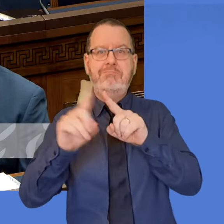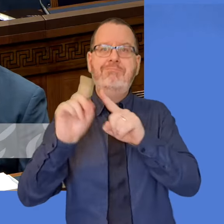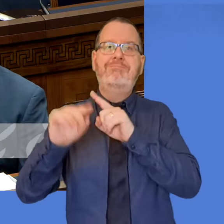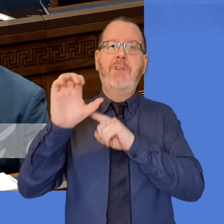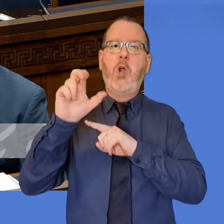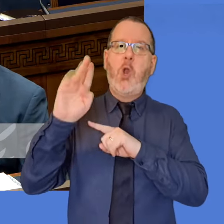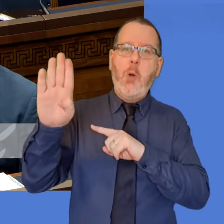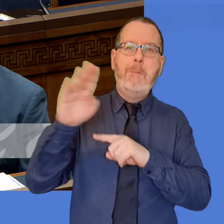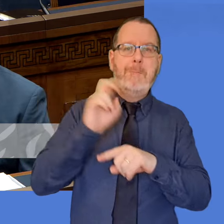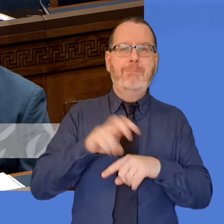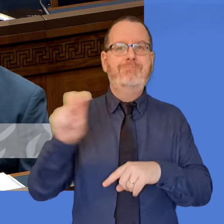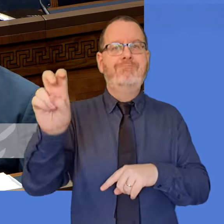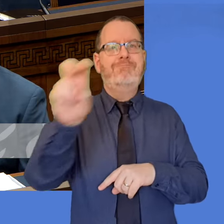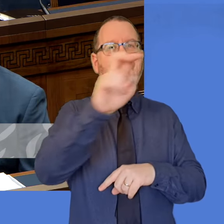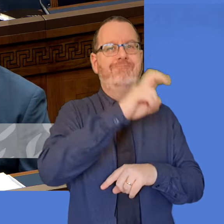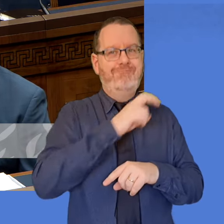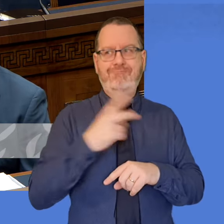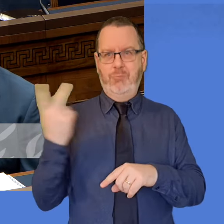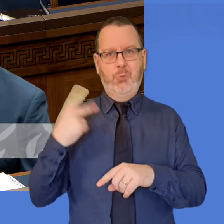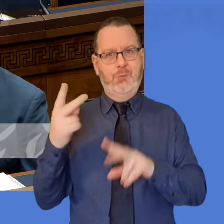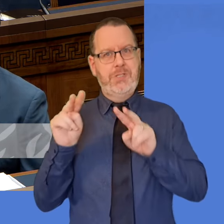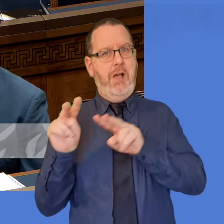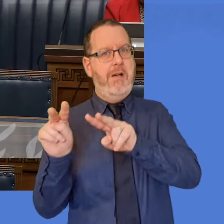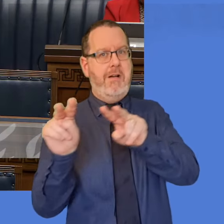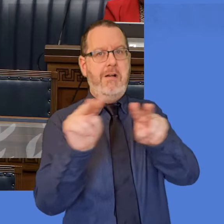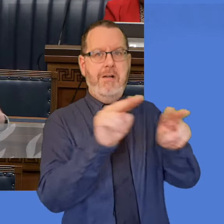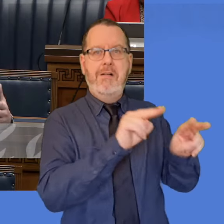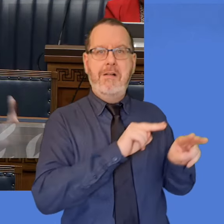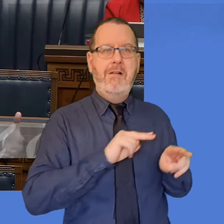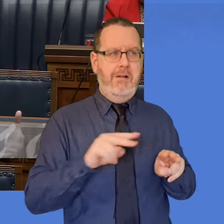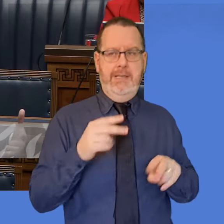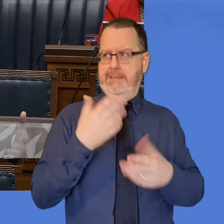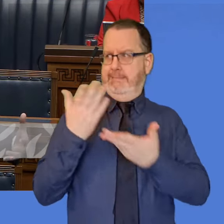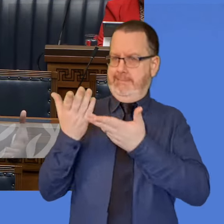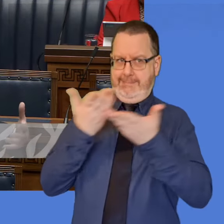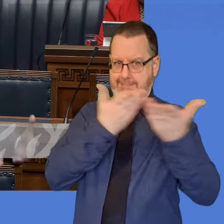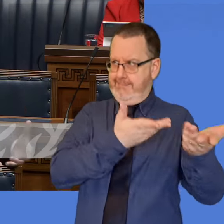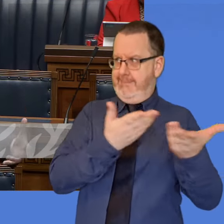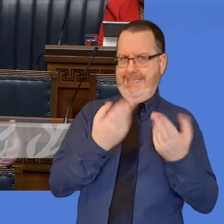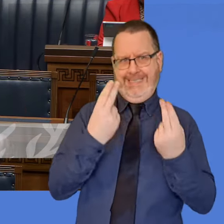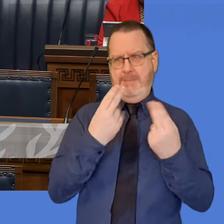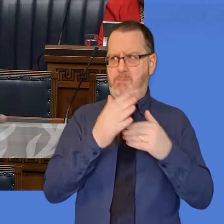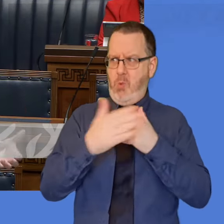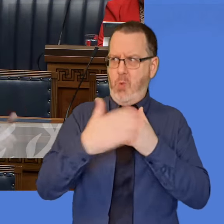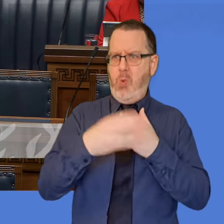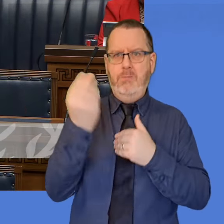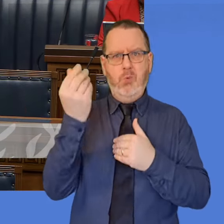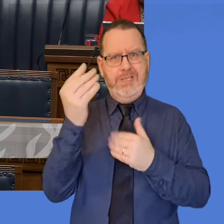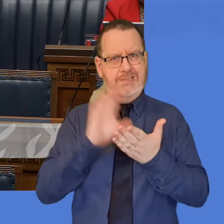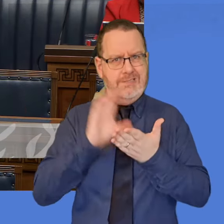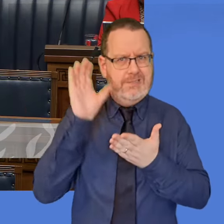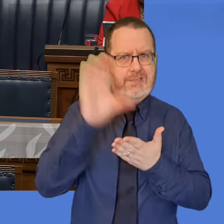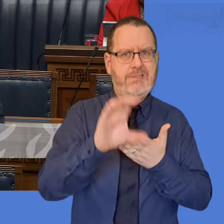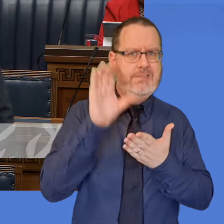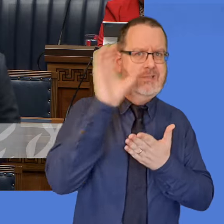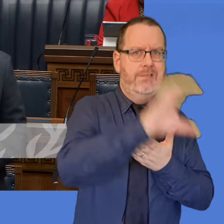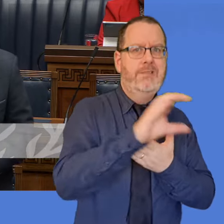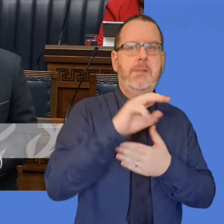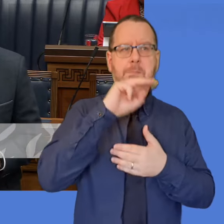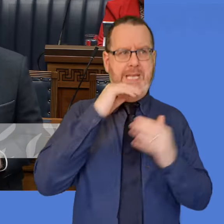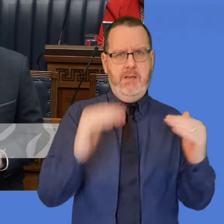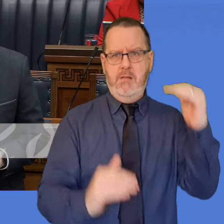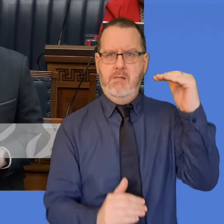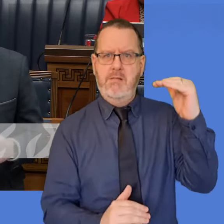clubs in Northern Ireland to see the amount of investment that is going to be required to bring those clubs up to